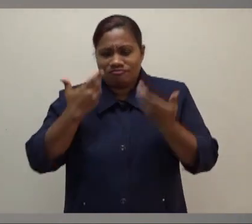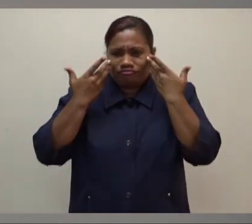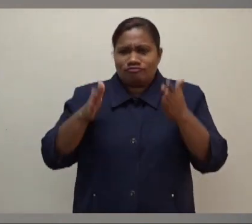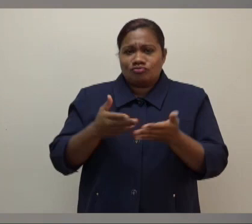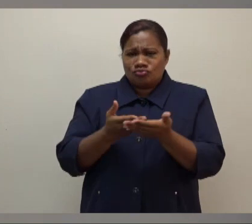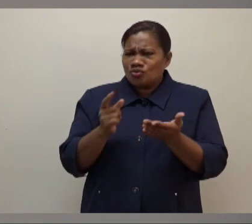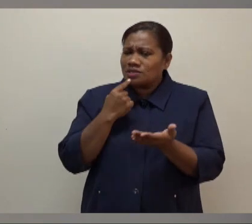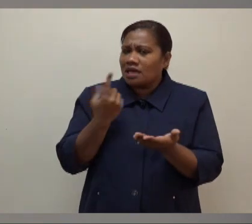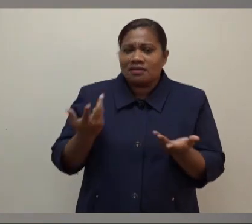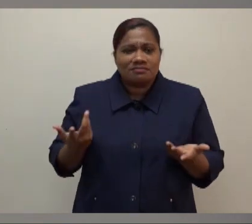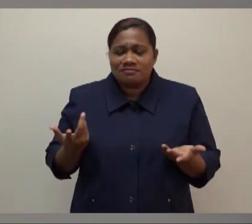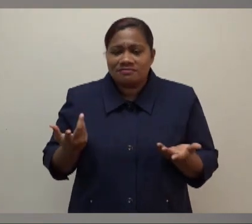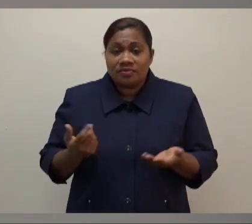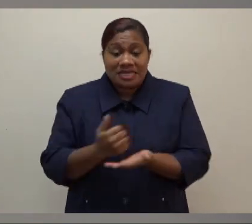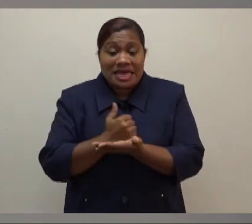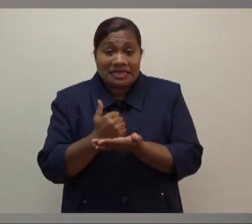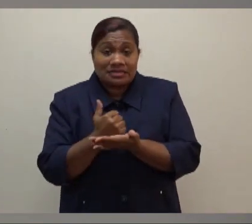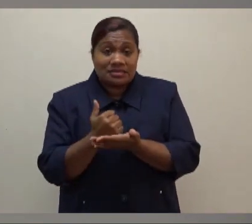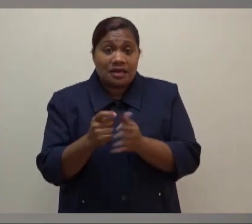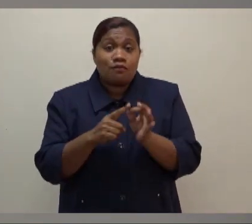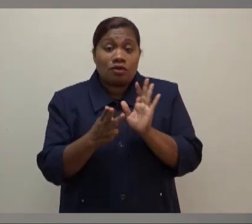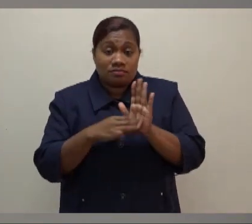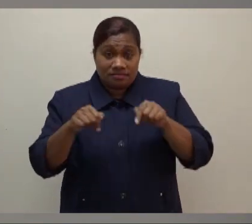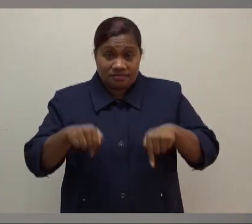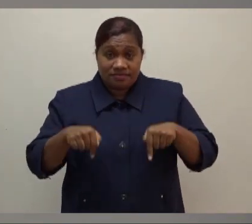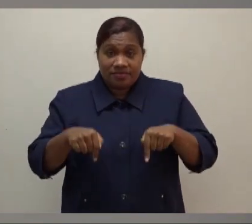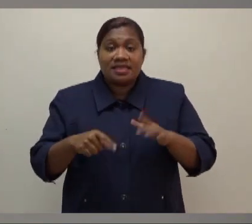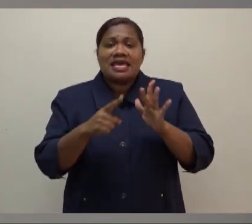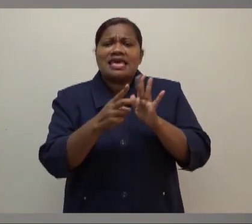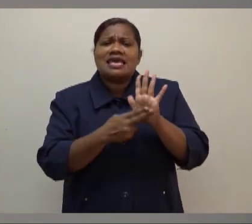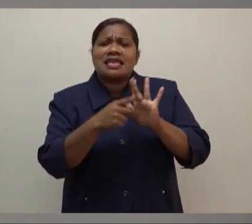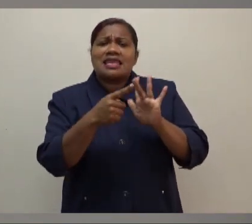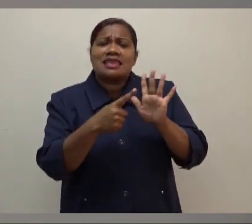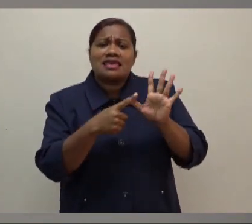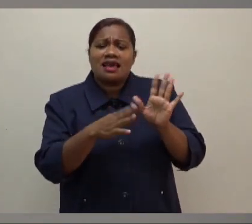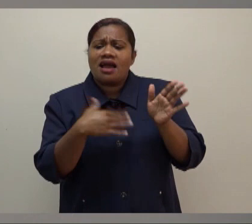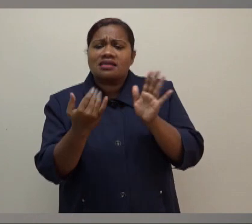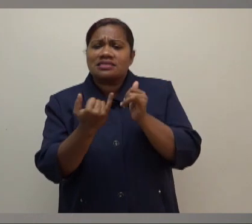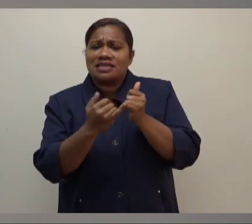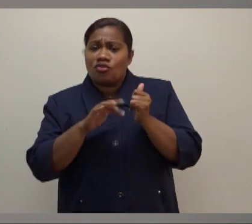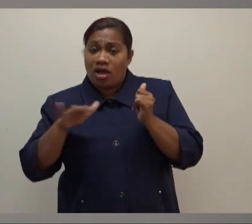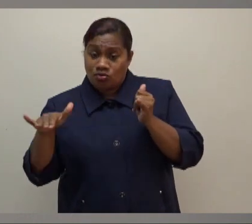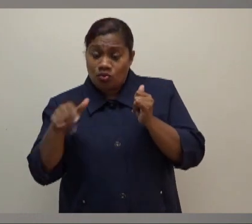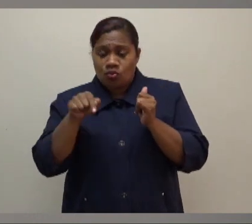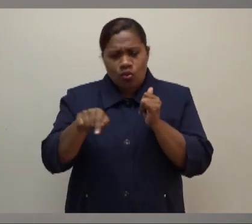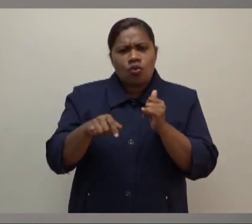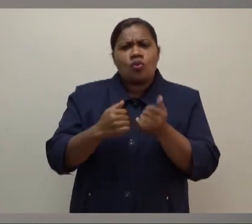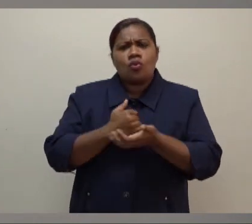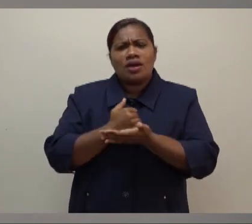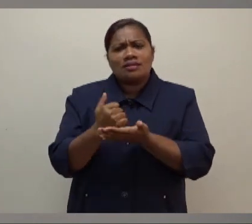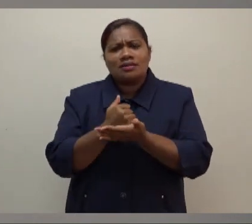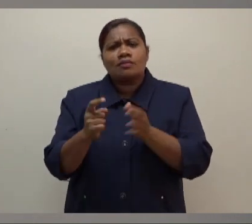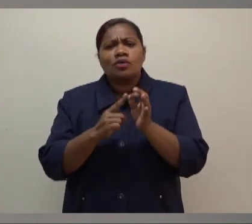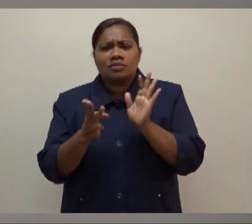The acting prime minister was here. Inia Sera Ratu was the acting prime minister when the Cyclone